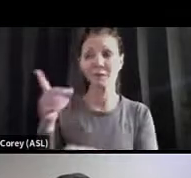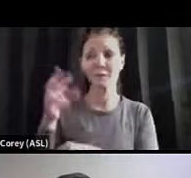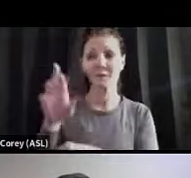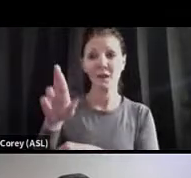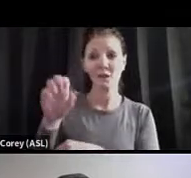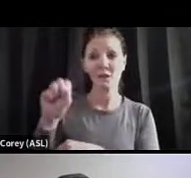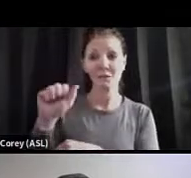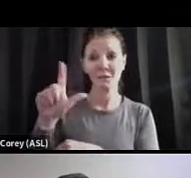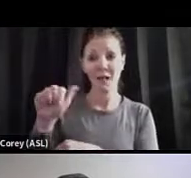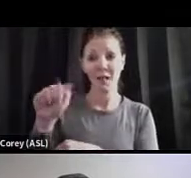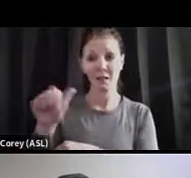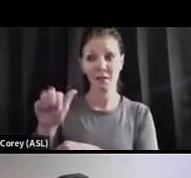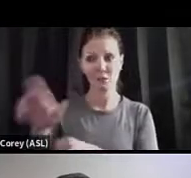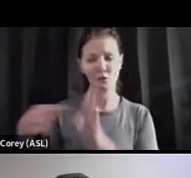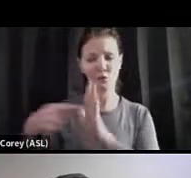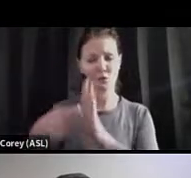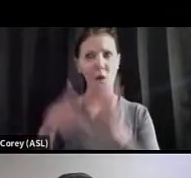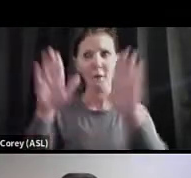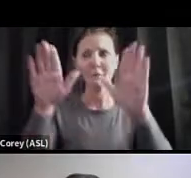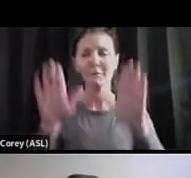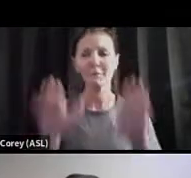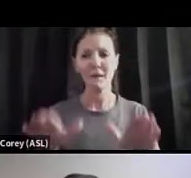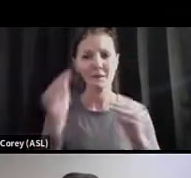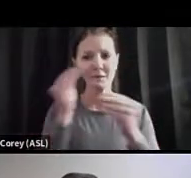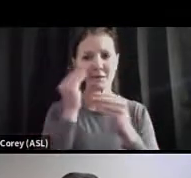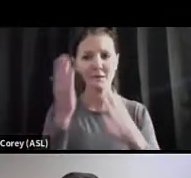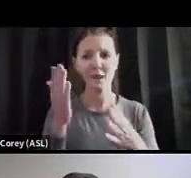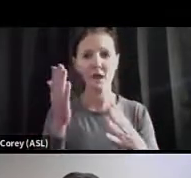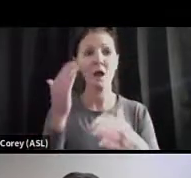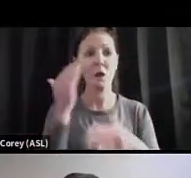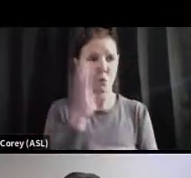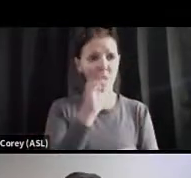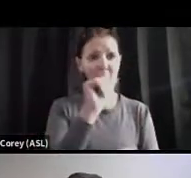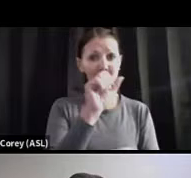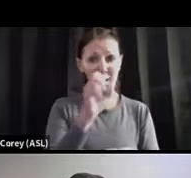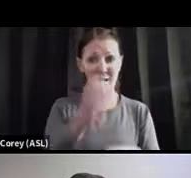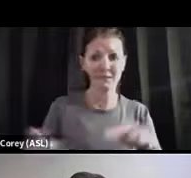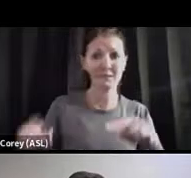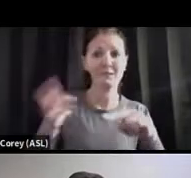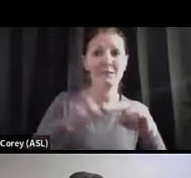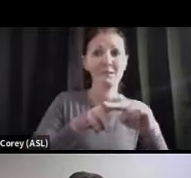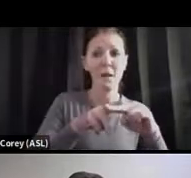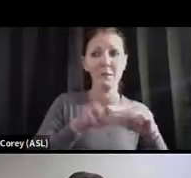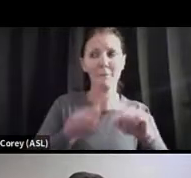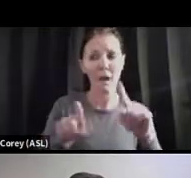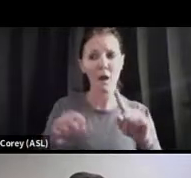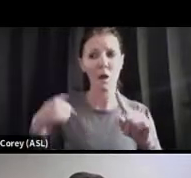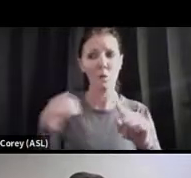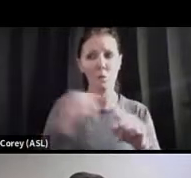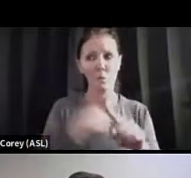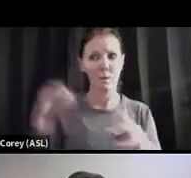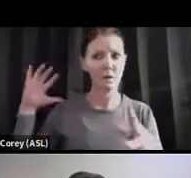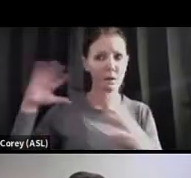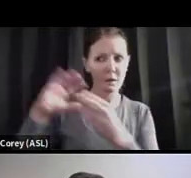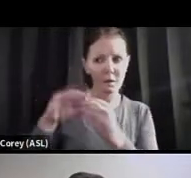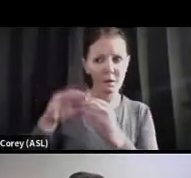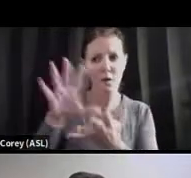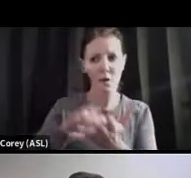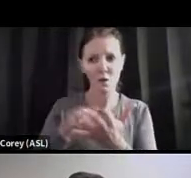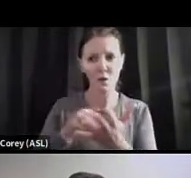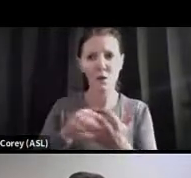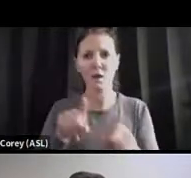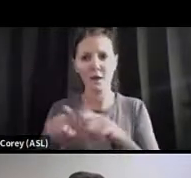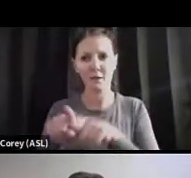data on the fact that even though cases are going up through the things that we have done as a community and as